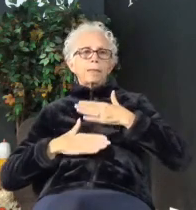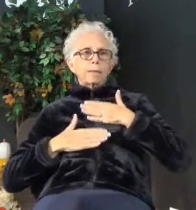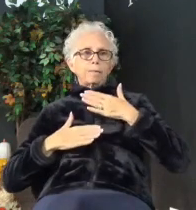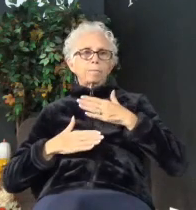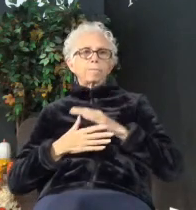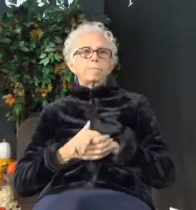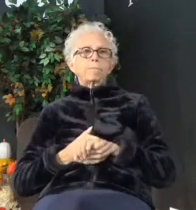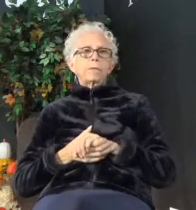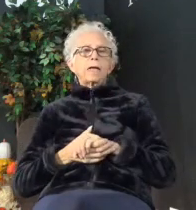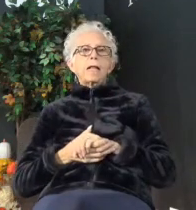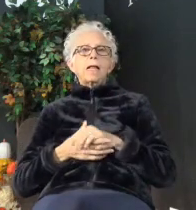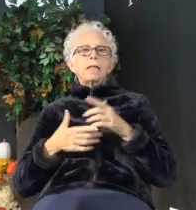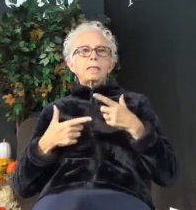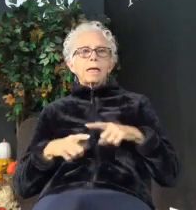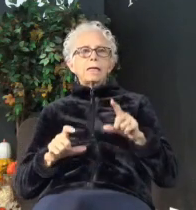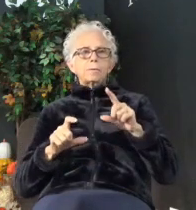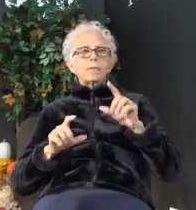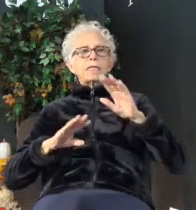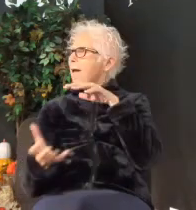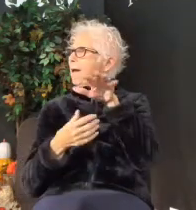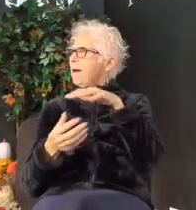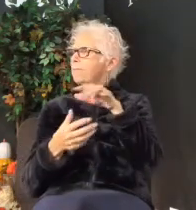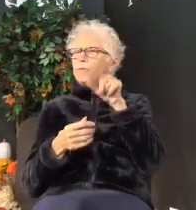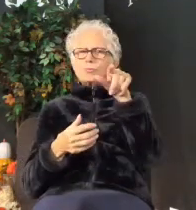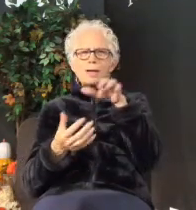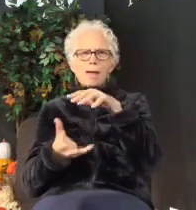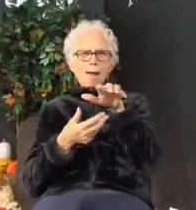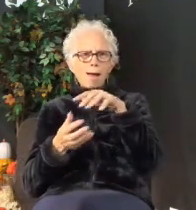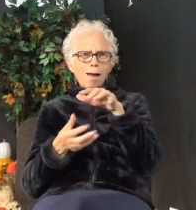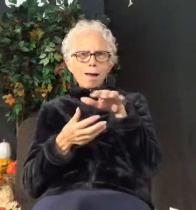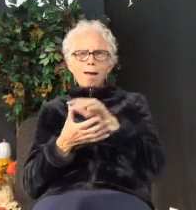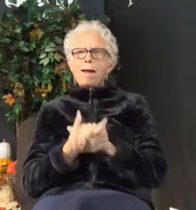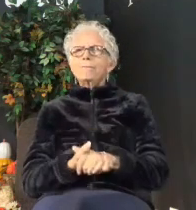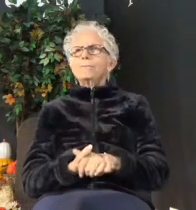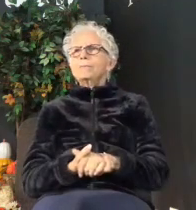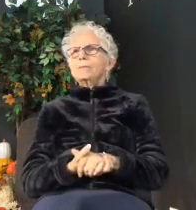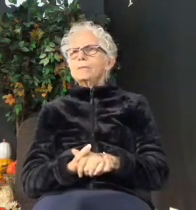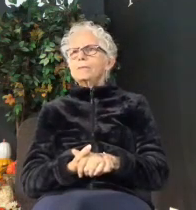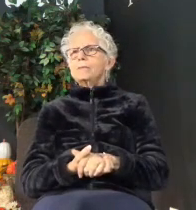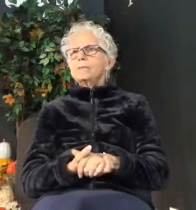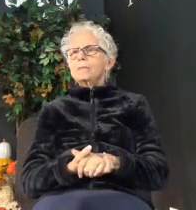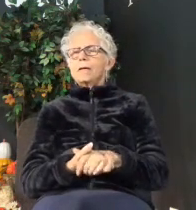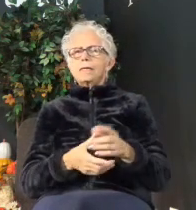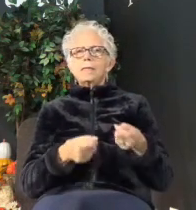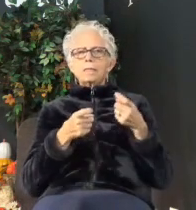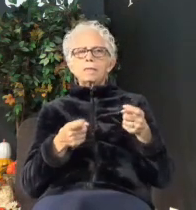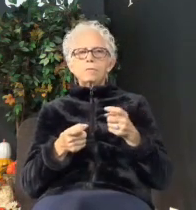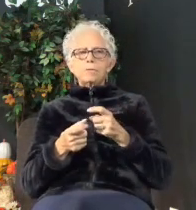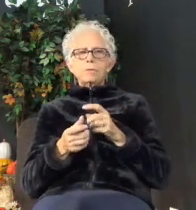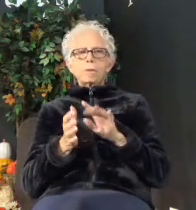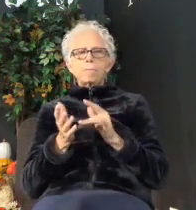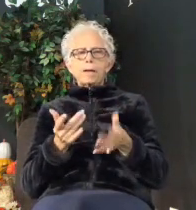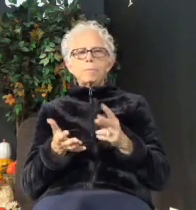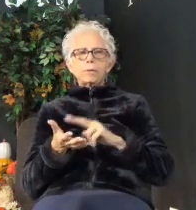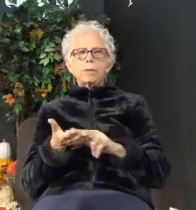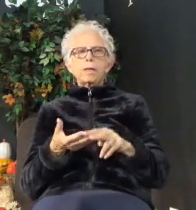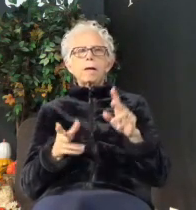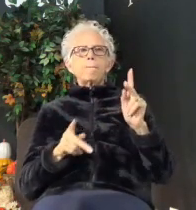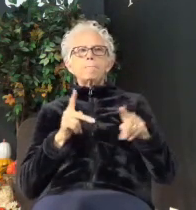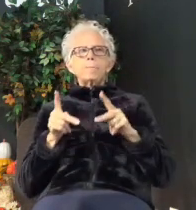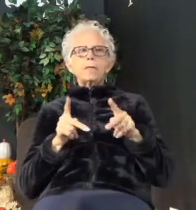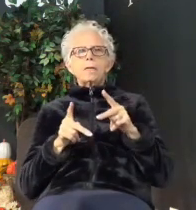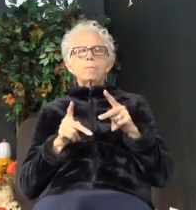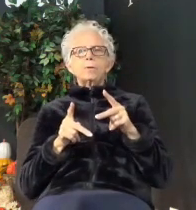Let us be content. Continuing our Bible verse, verse 9. People who long to be